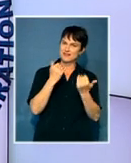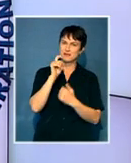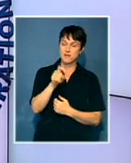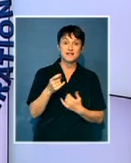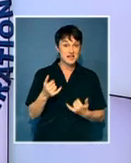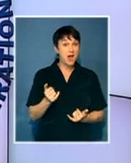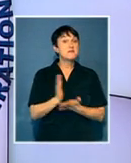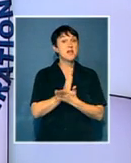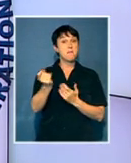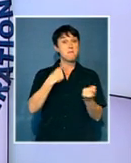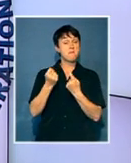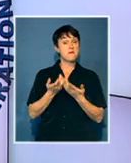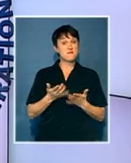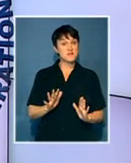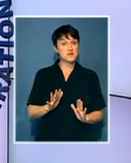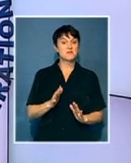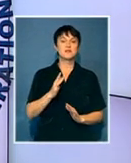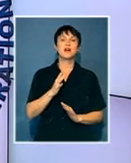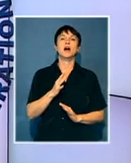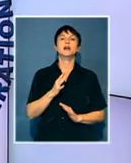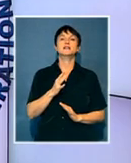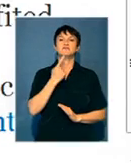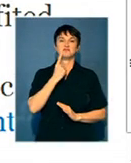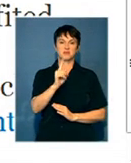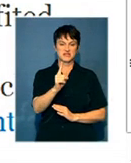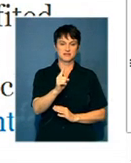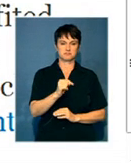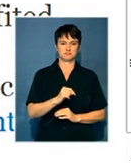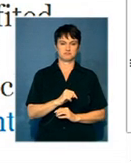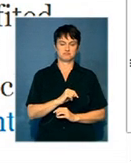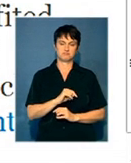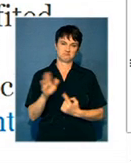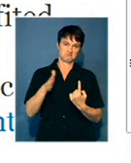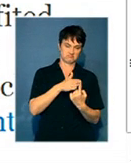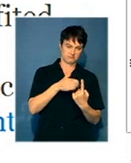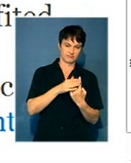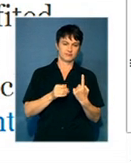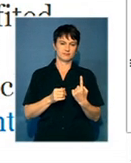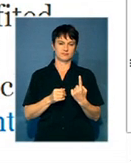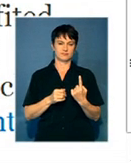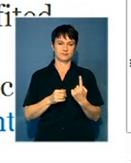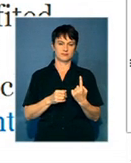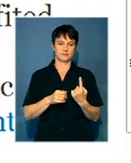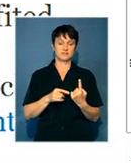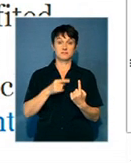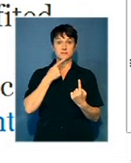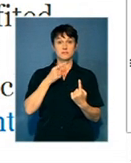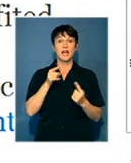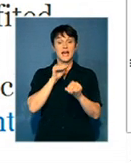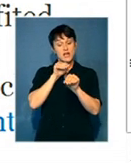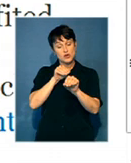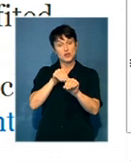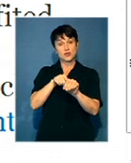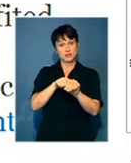look at some of those that have come through so far from you guys at home. Let's return to our video wall. In fact, education has